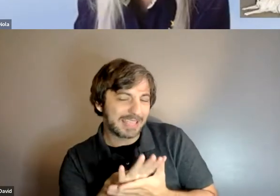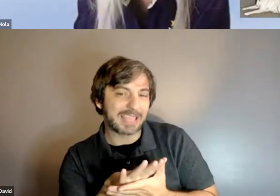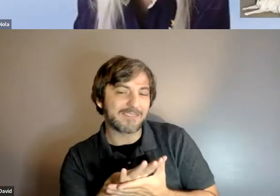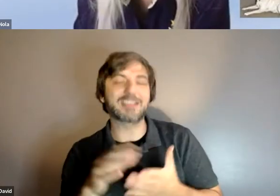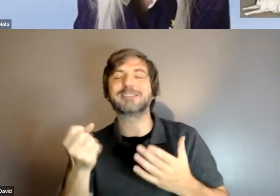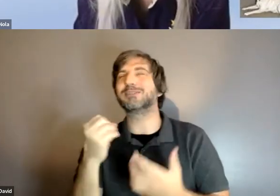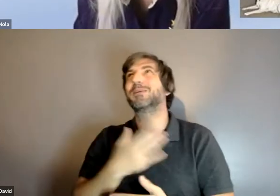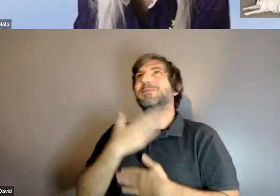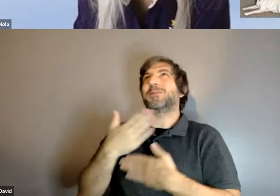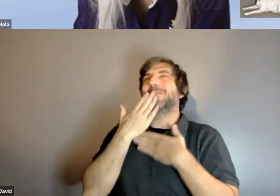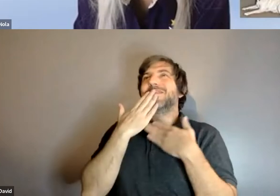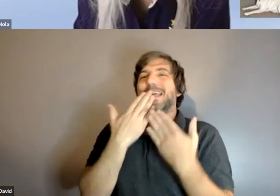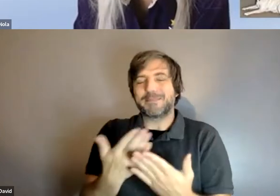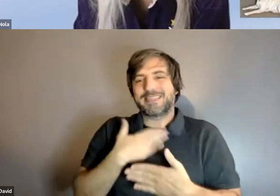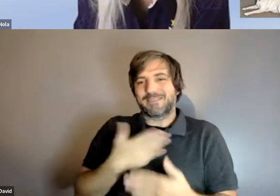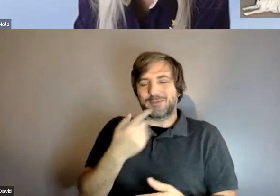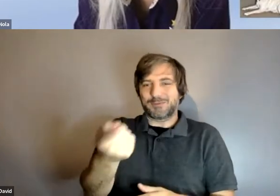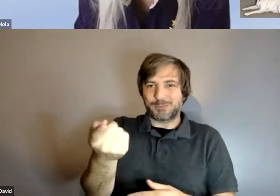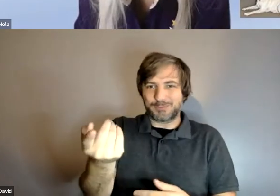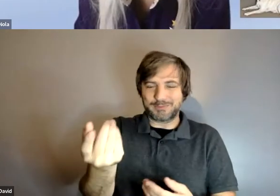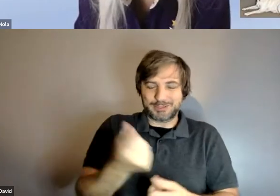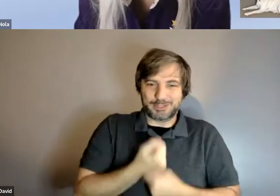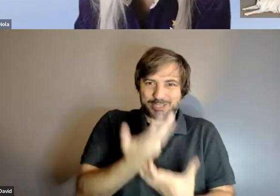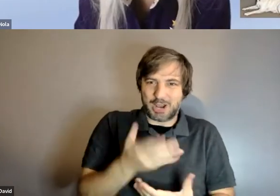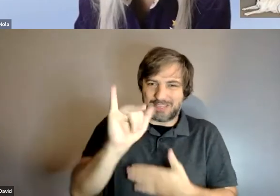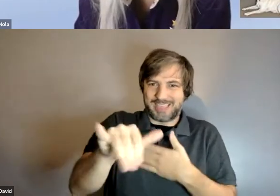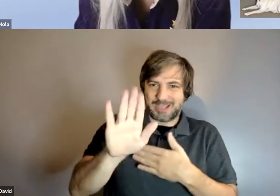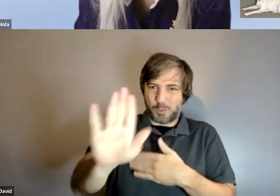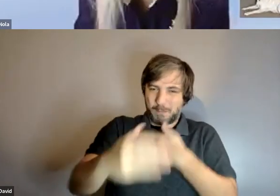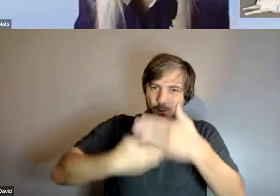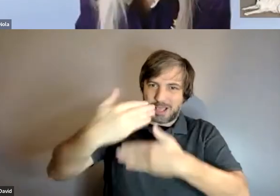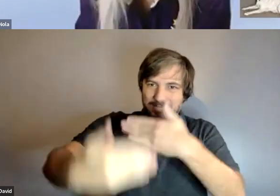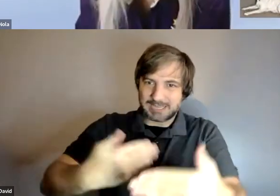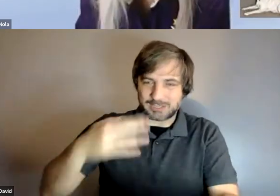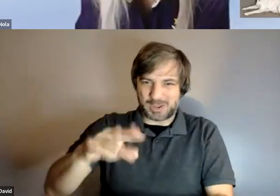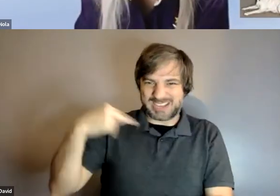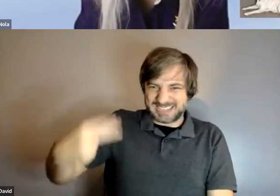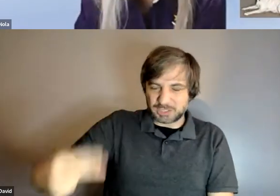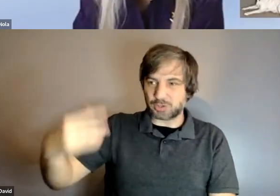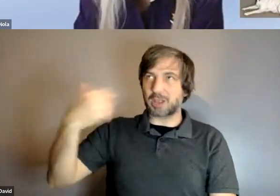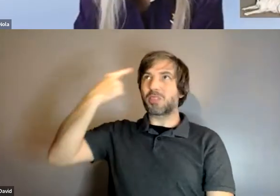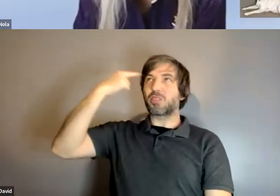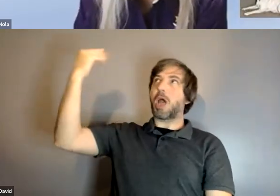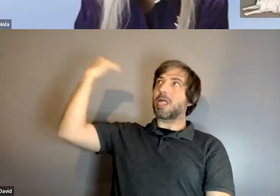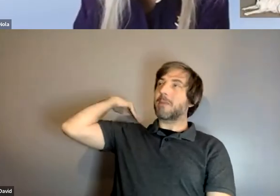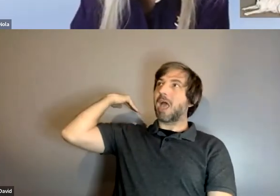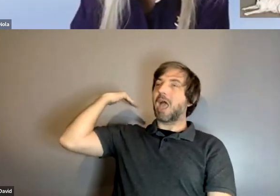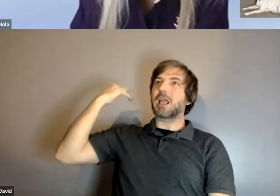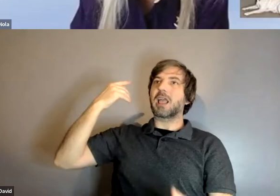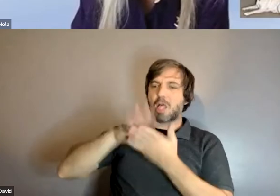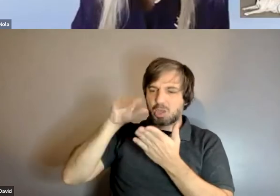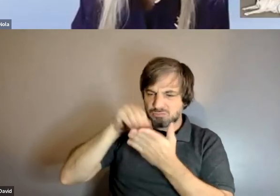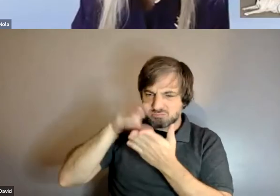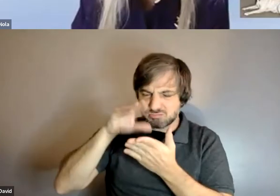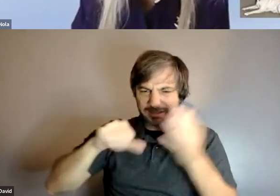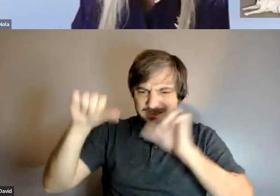explained to us like why you why you thought the way you did and the science behind it that made you change your mind and made you